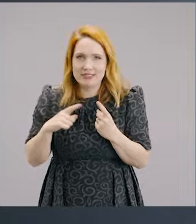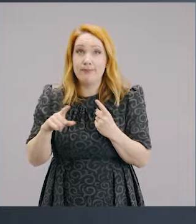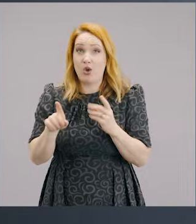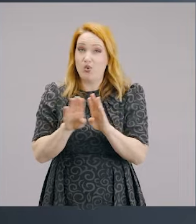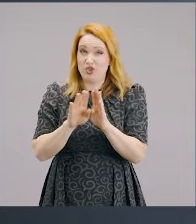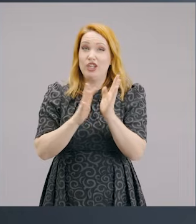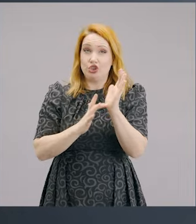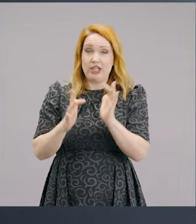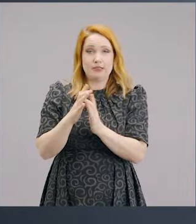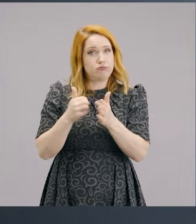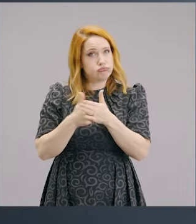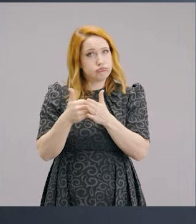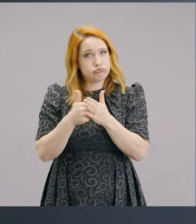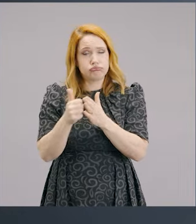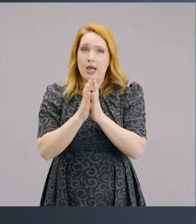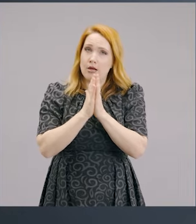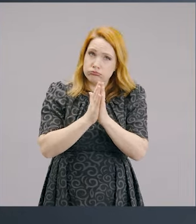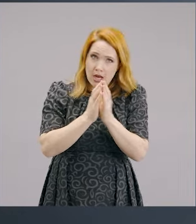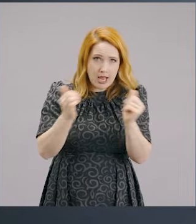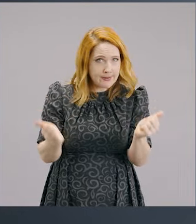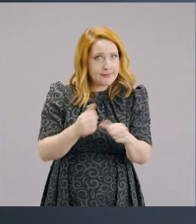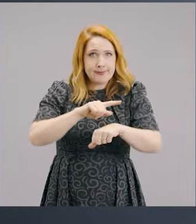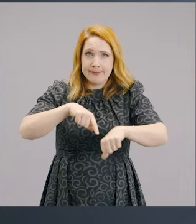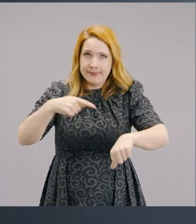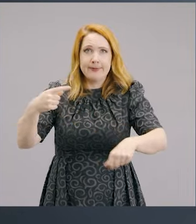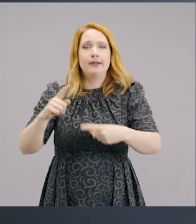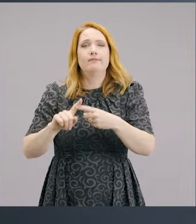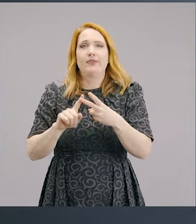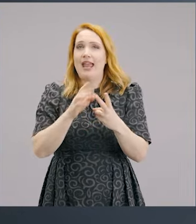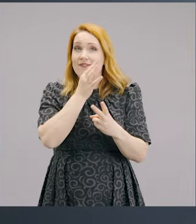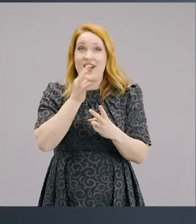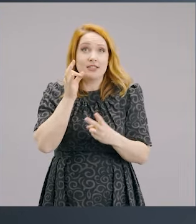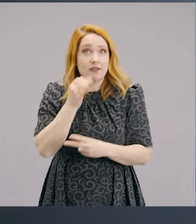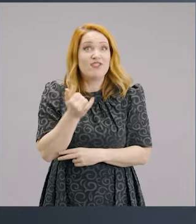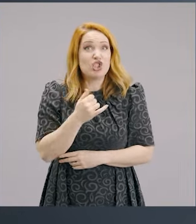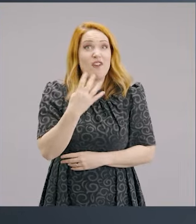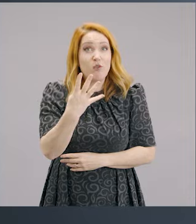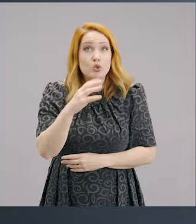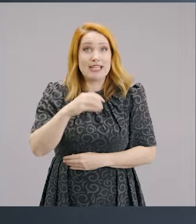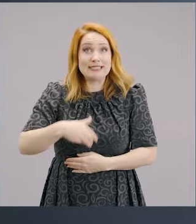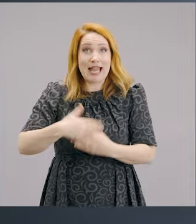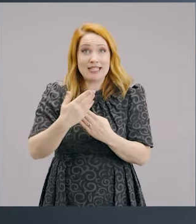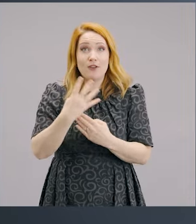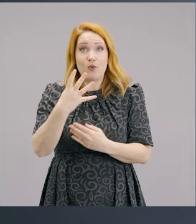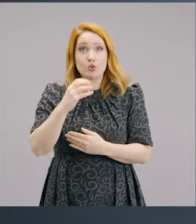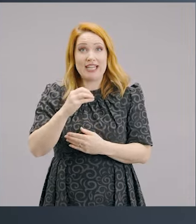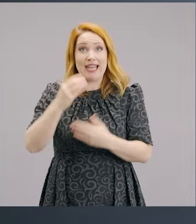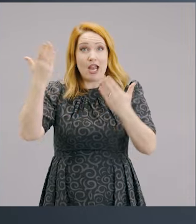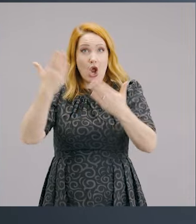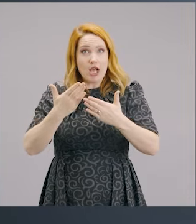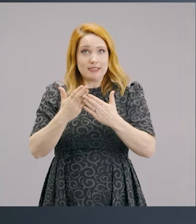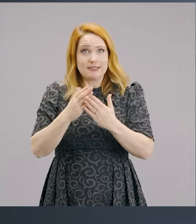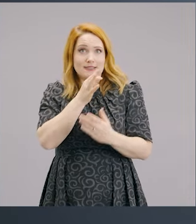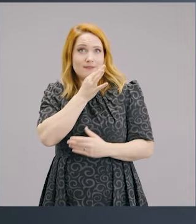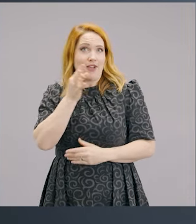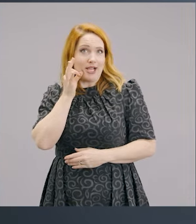rid of it. But Jesus was fasting as well. Jesus prayed a lot. We know that He fasted for 40 days and 40 nights as